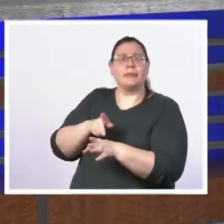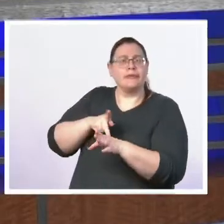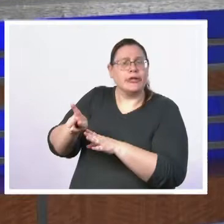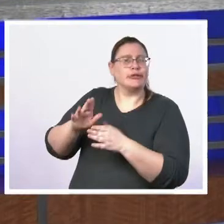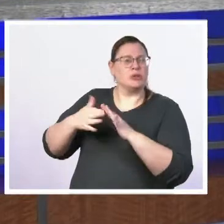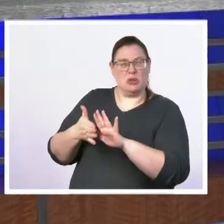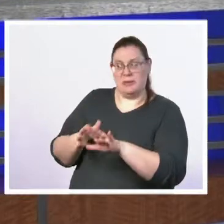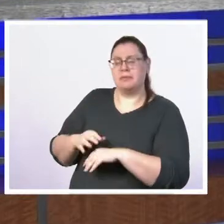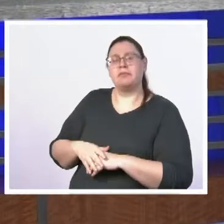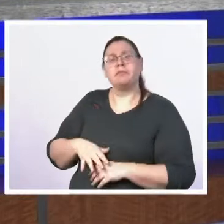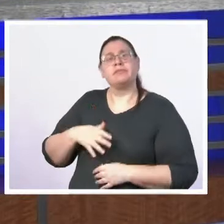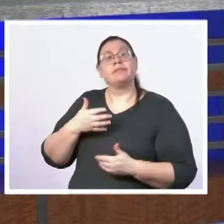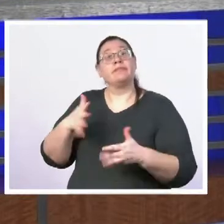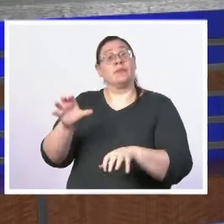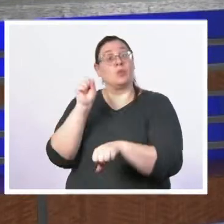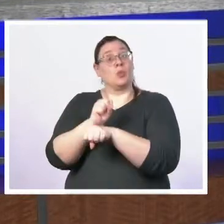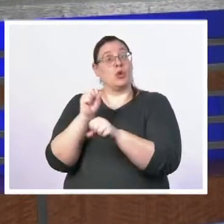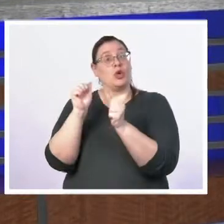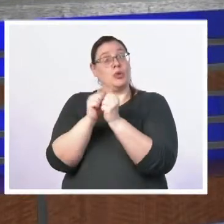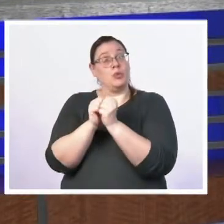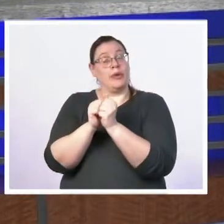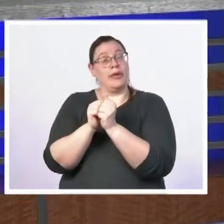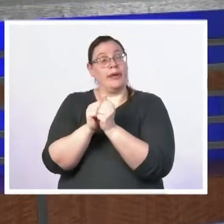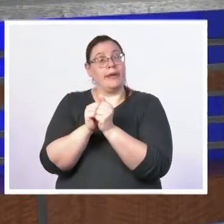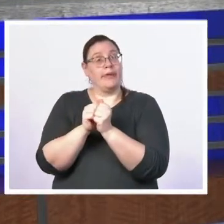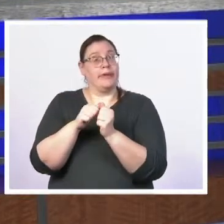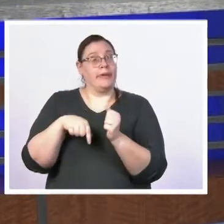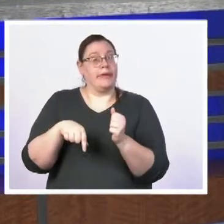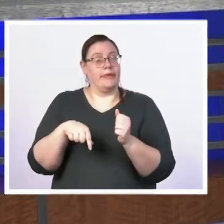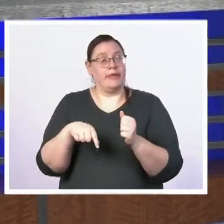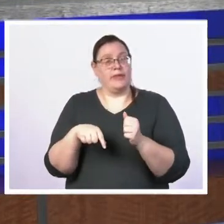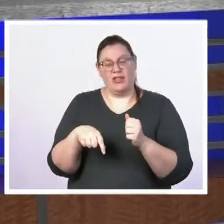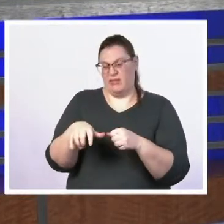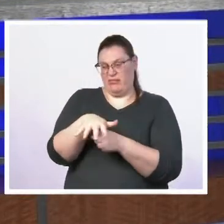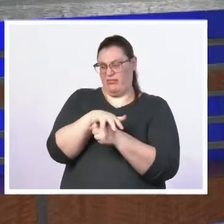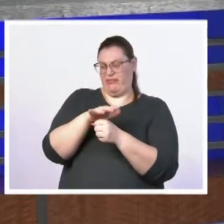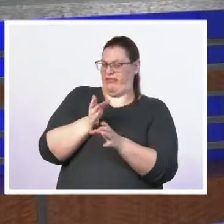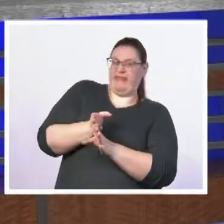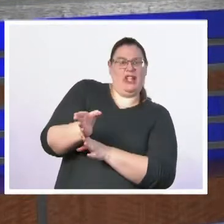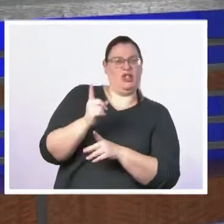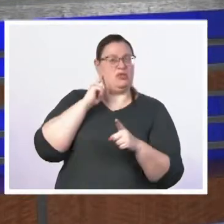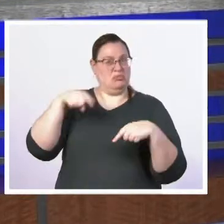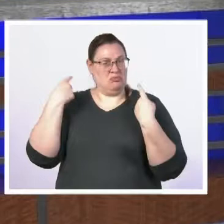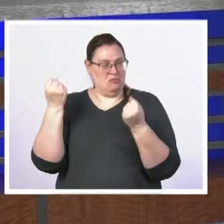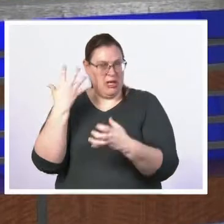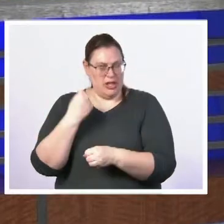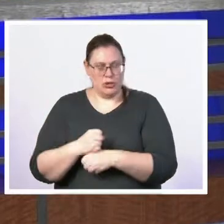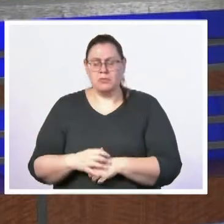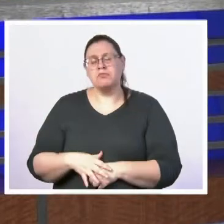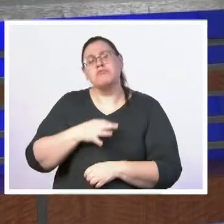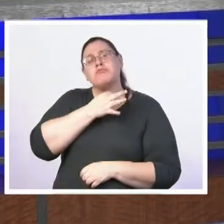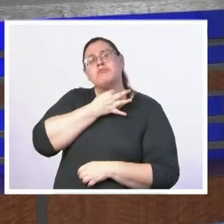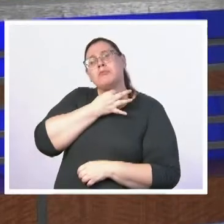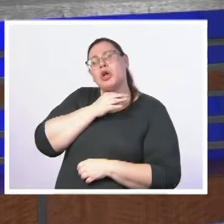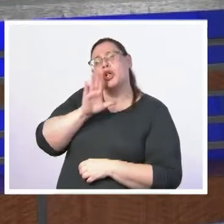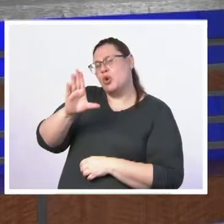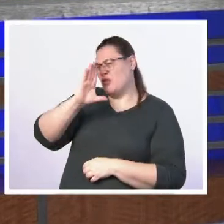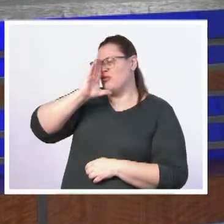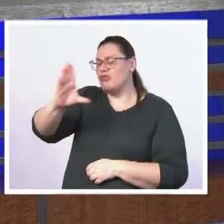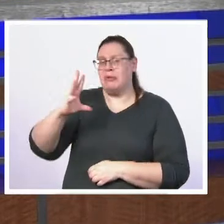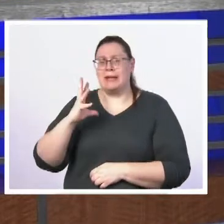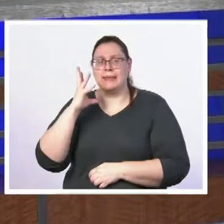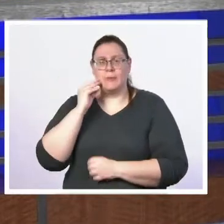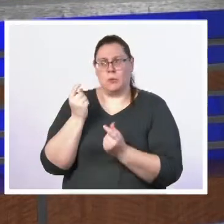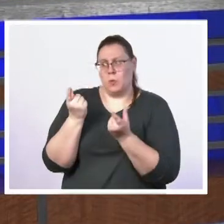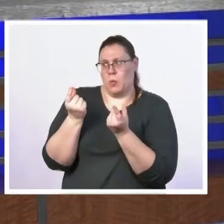with this entire realm for as long as you have what do you know firsthand how does